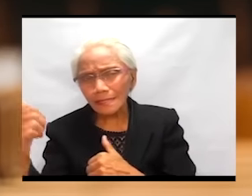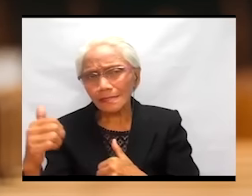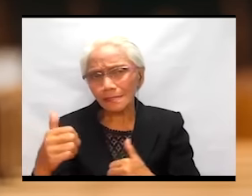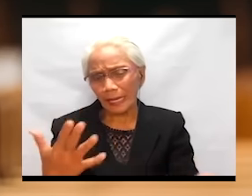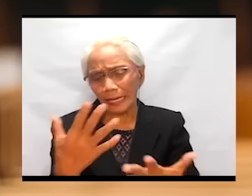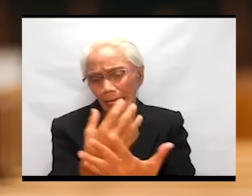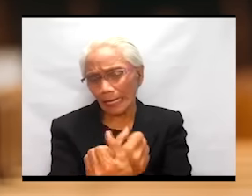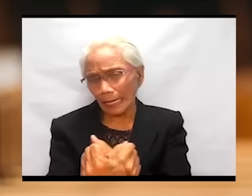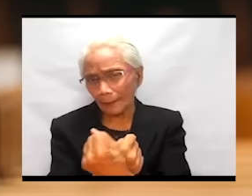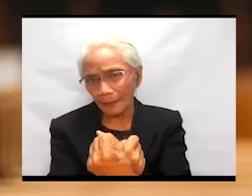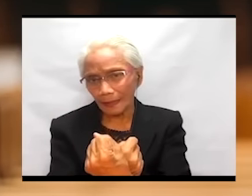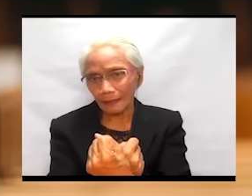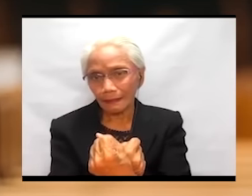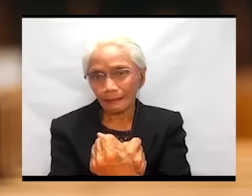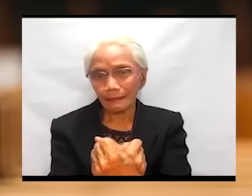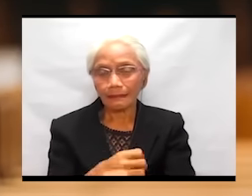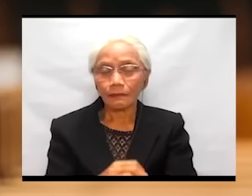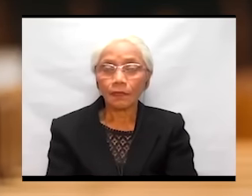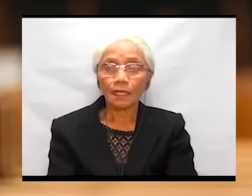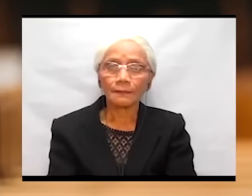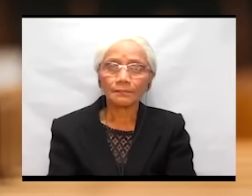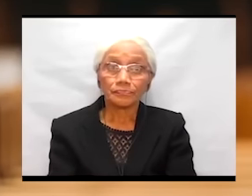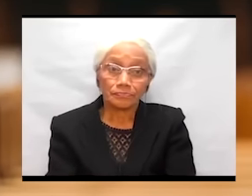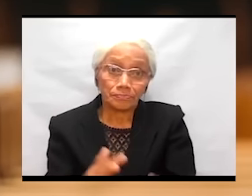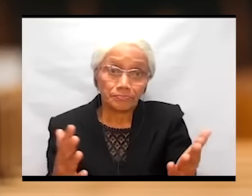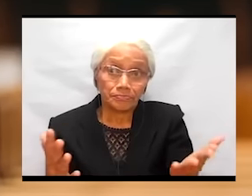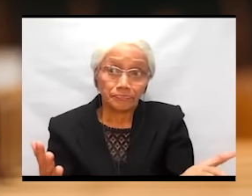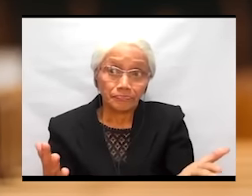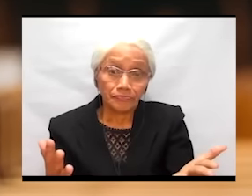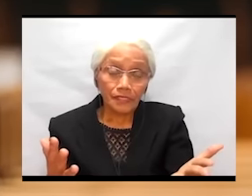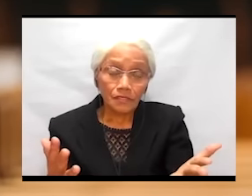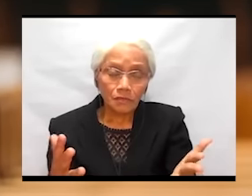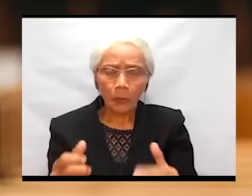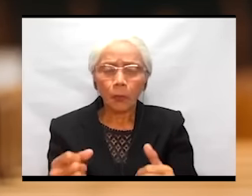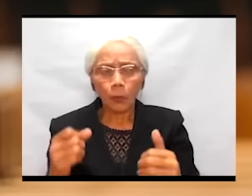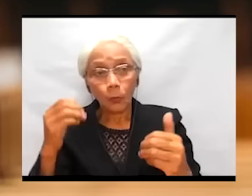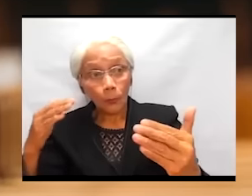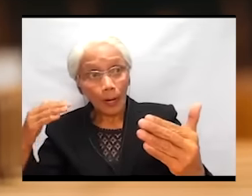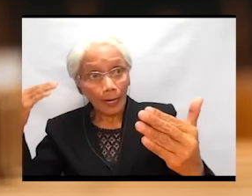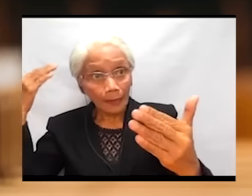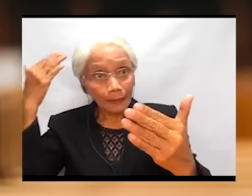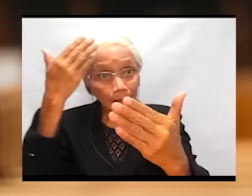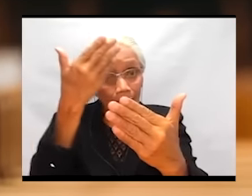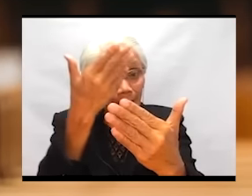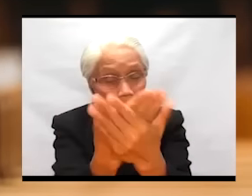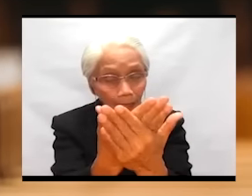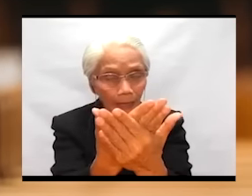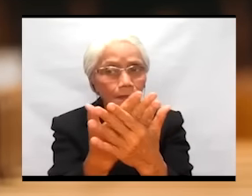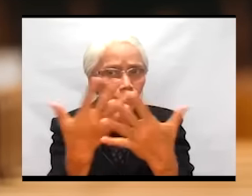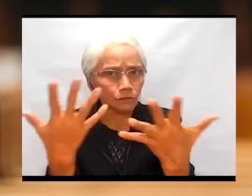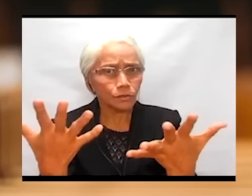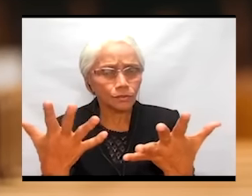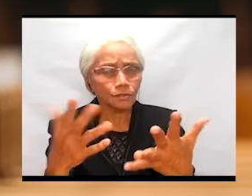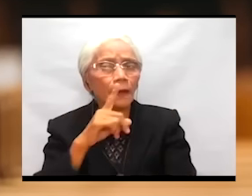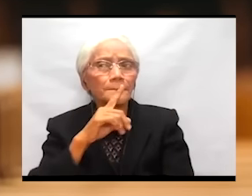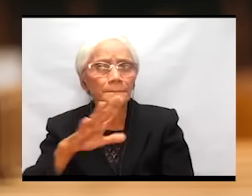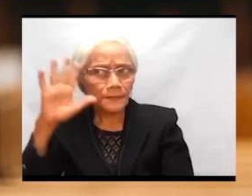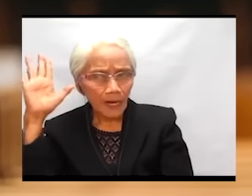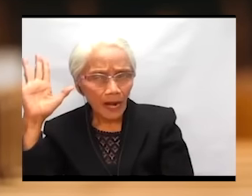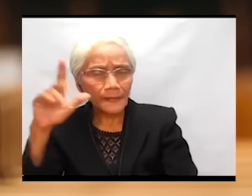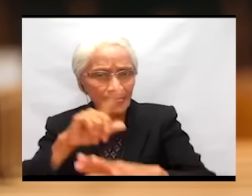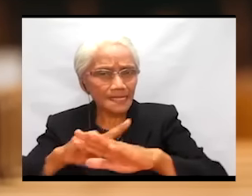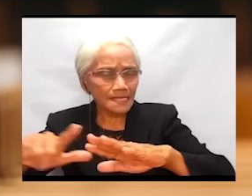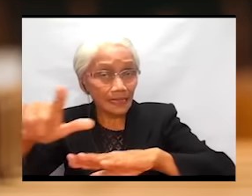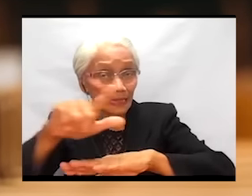And so, reaching the promised land, the hoped for the promised land becomes